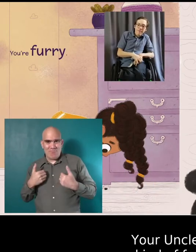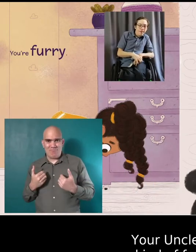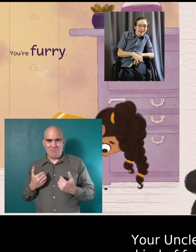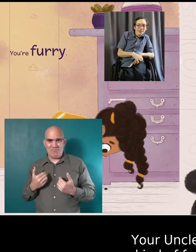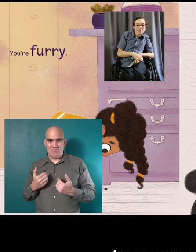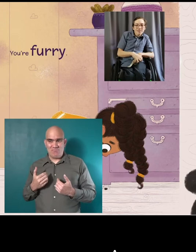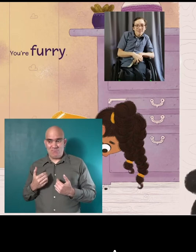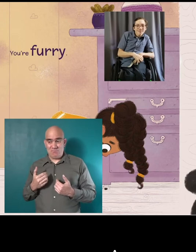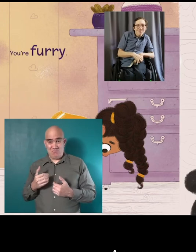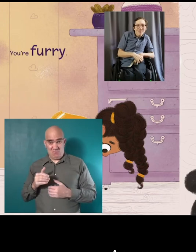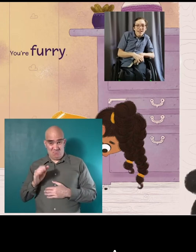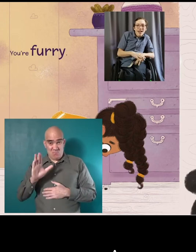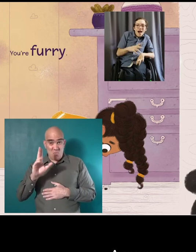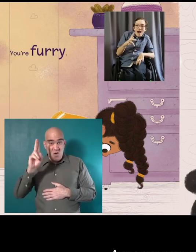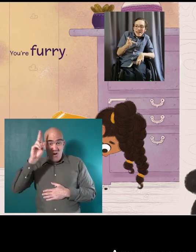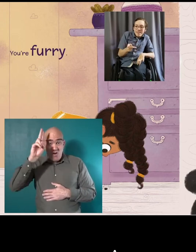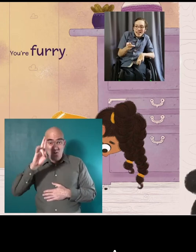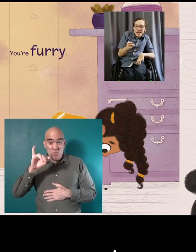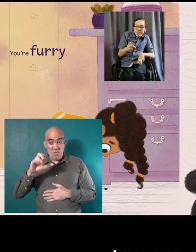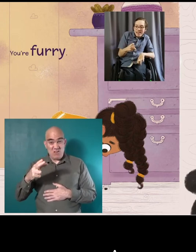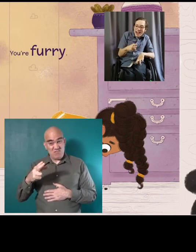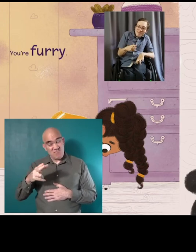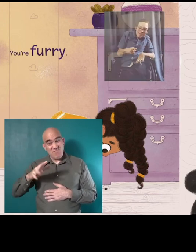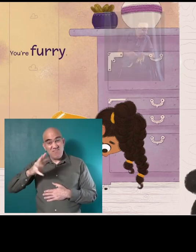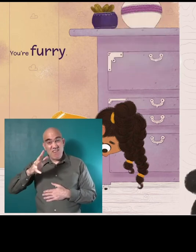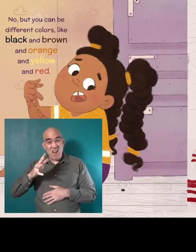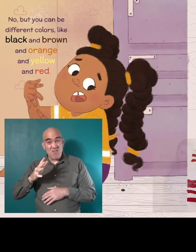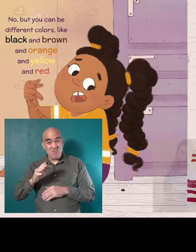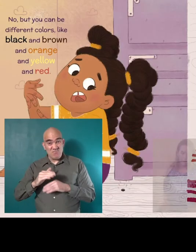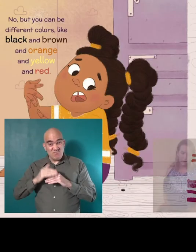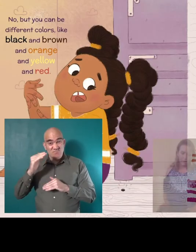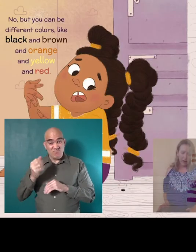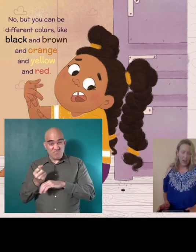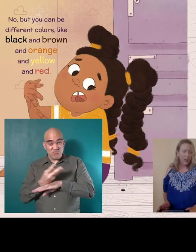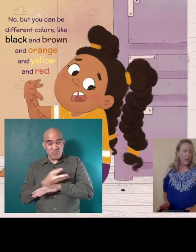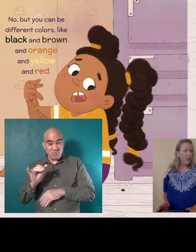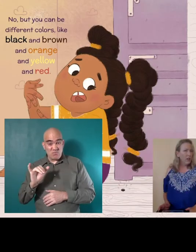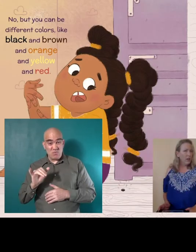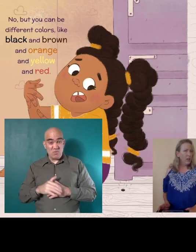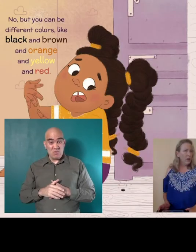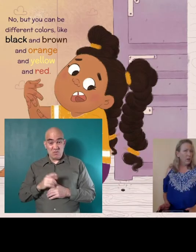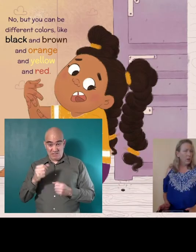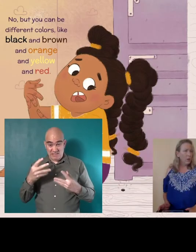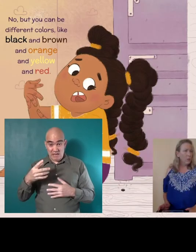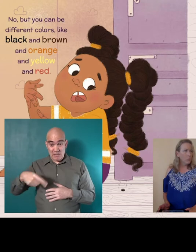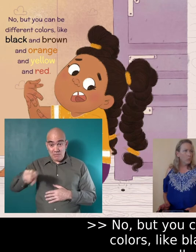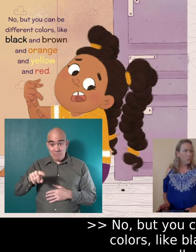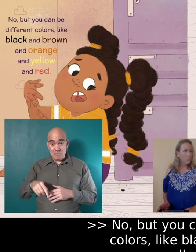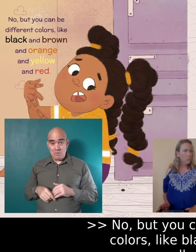kind of furry, too. Are you scared of the help? No,